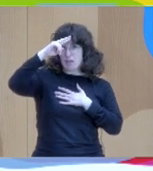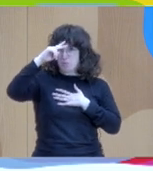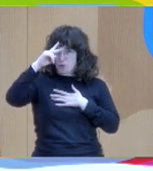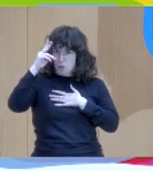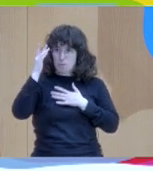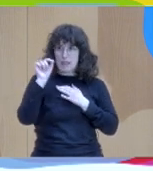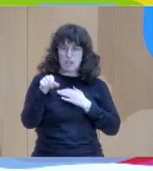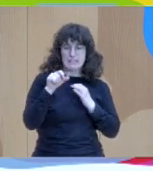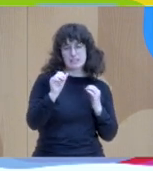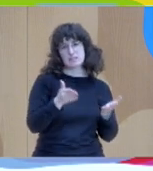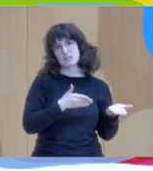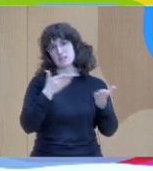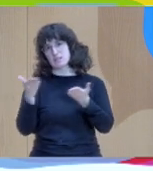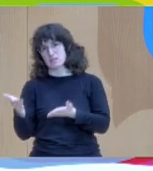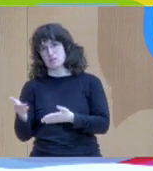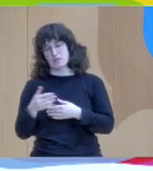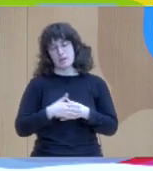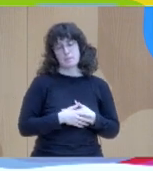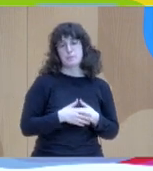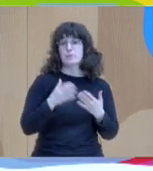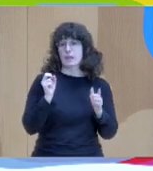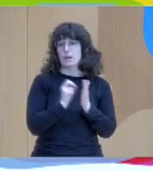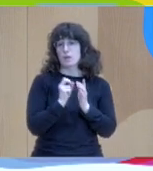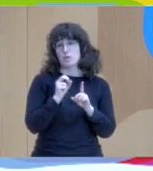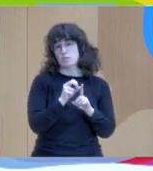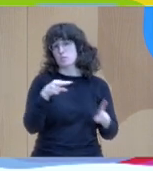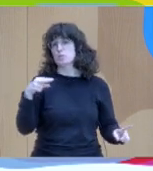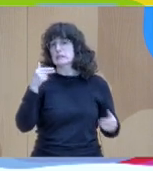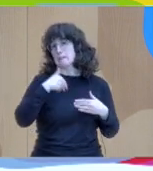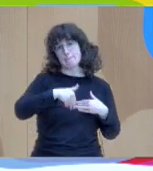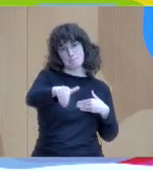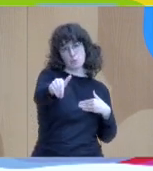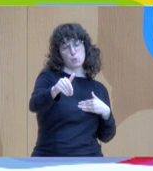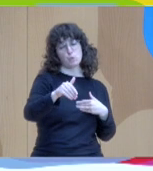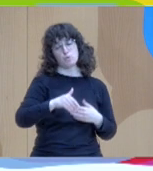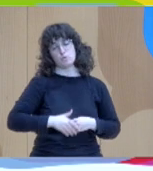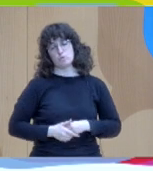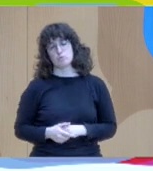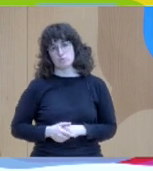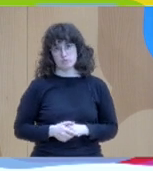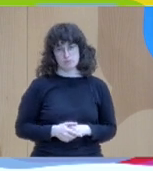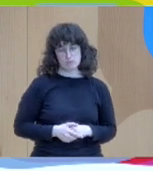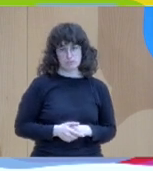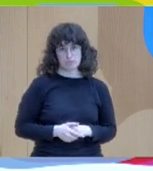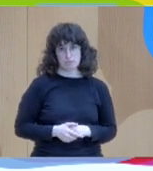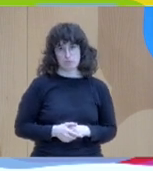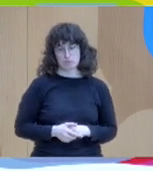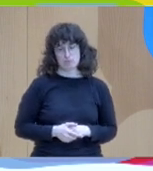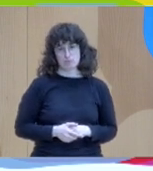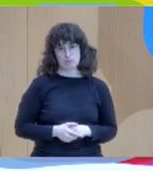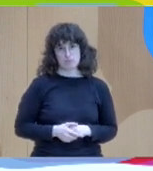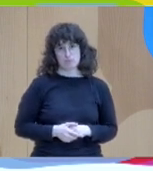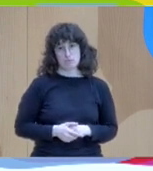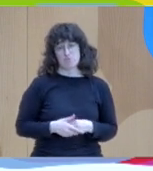from a future perspective you can imagine if you ask you know people you start asking what are you worried about